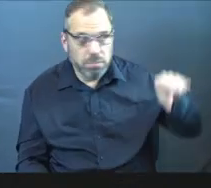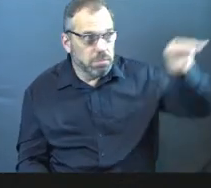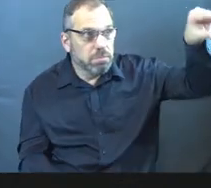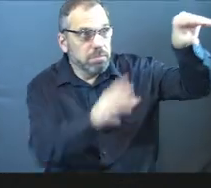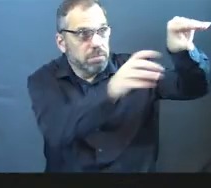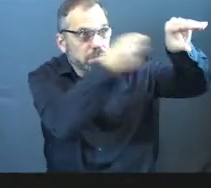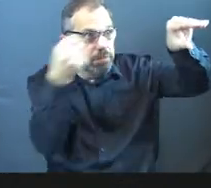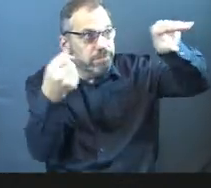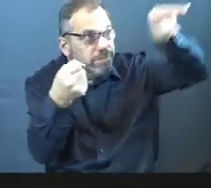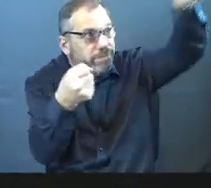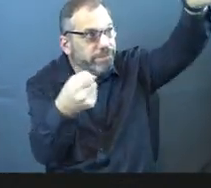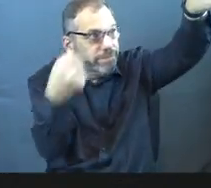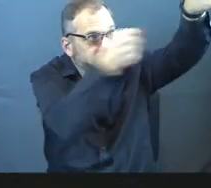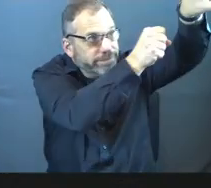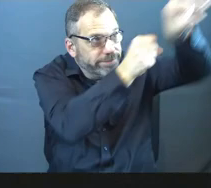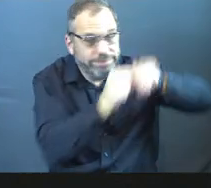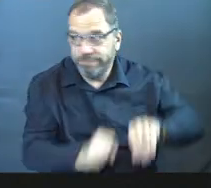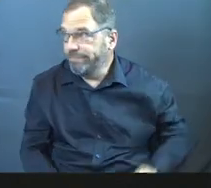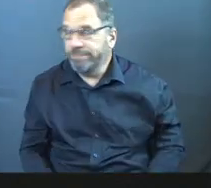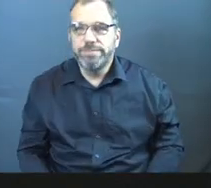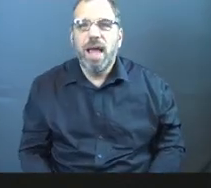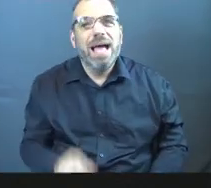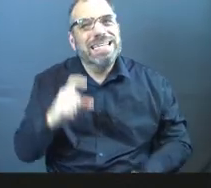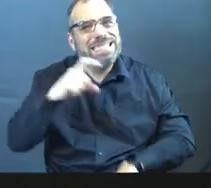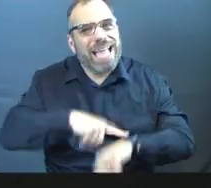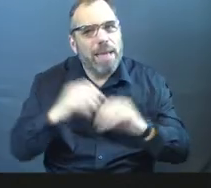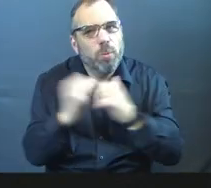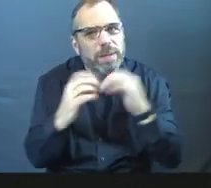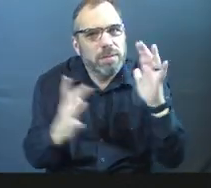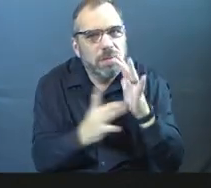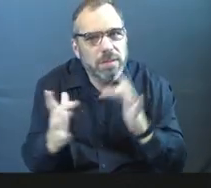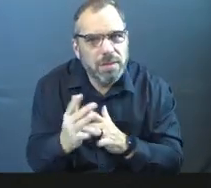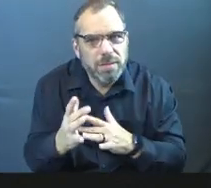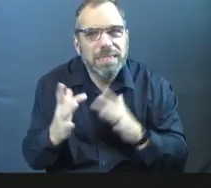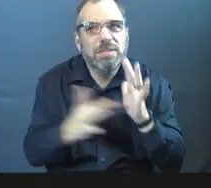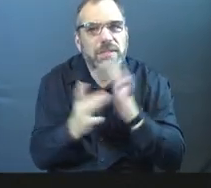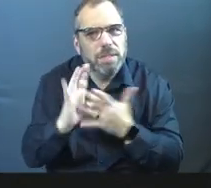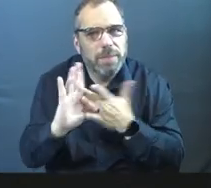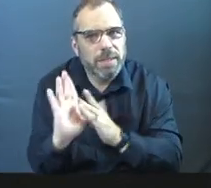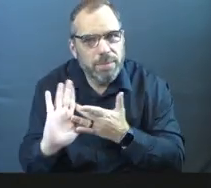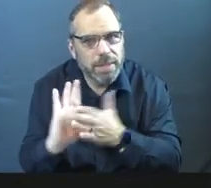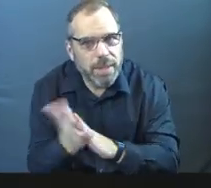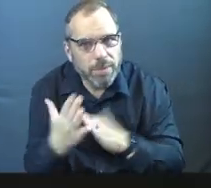We have to have the devoted time. We have to spend time with Jesus. Jesus, give me your strength.